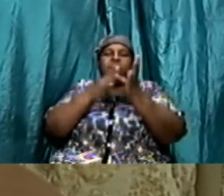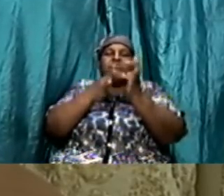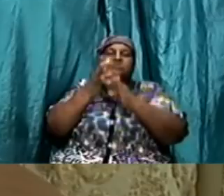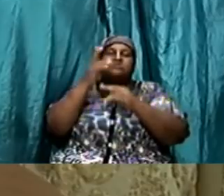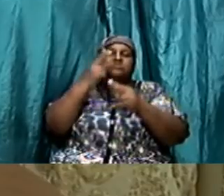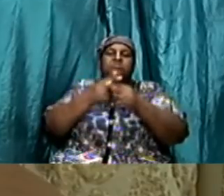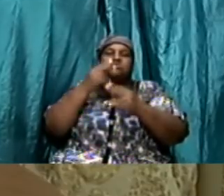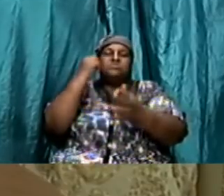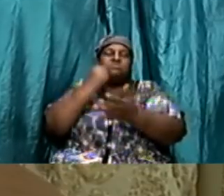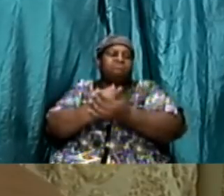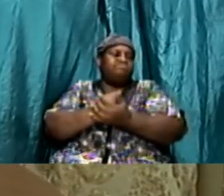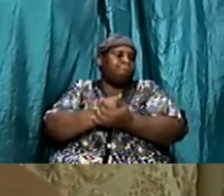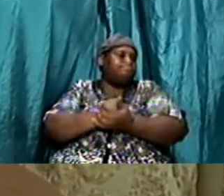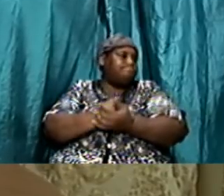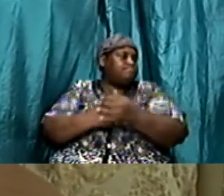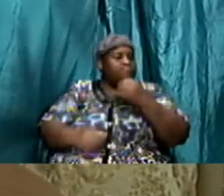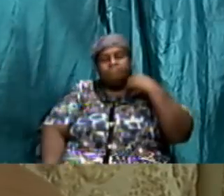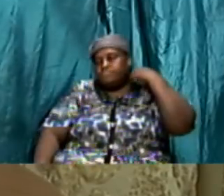Amen